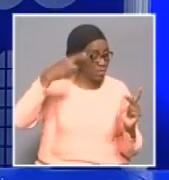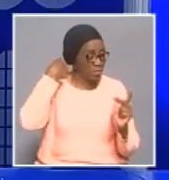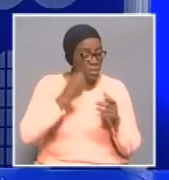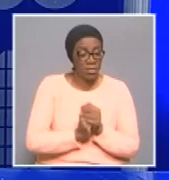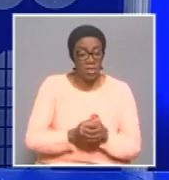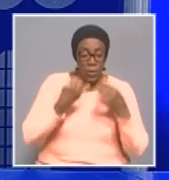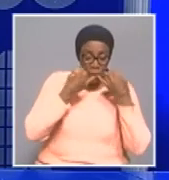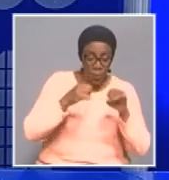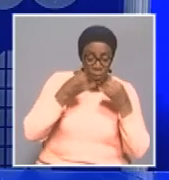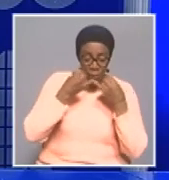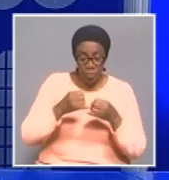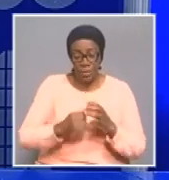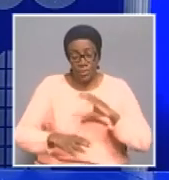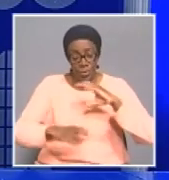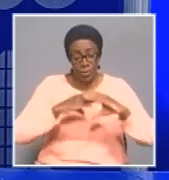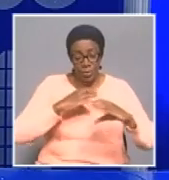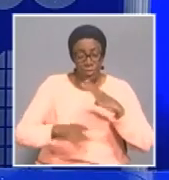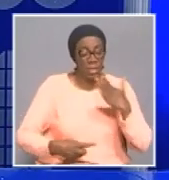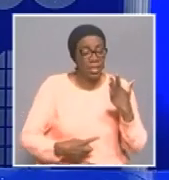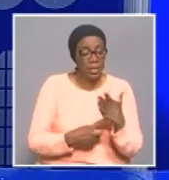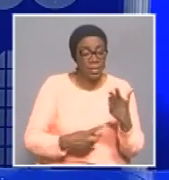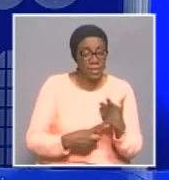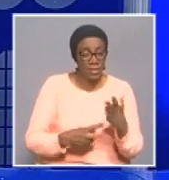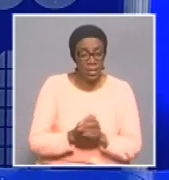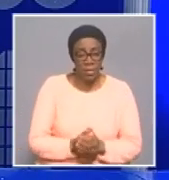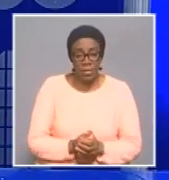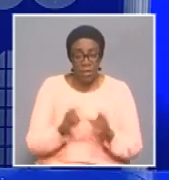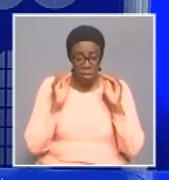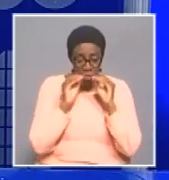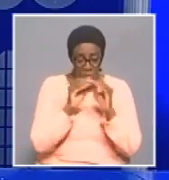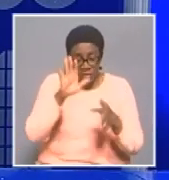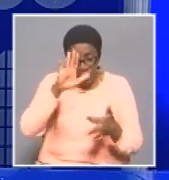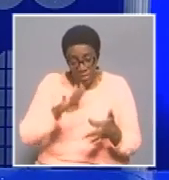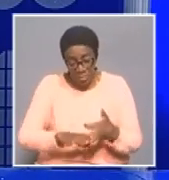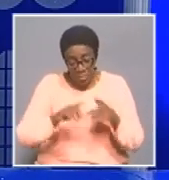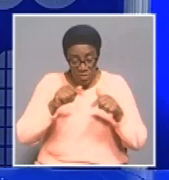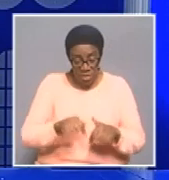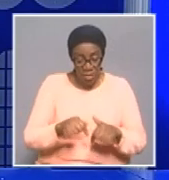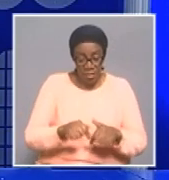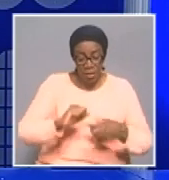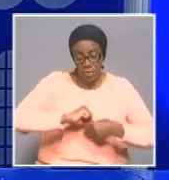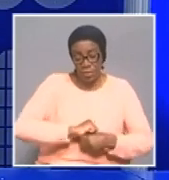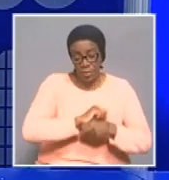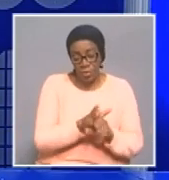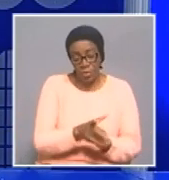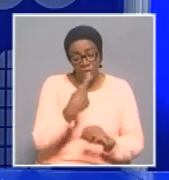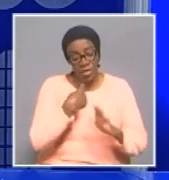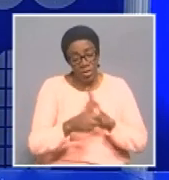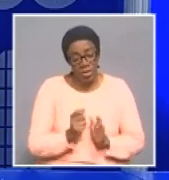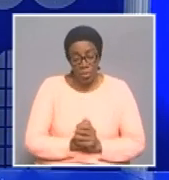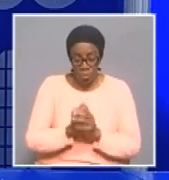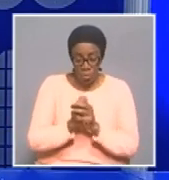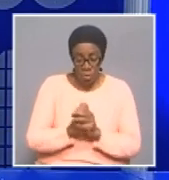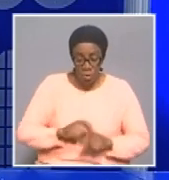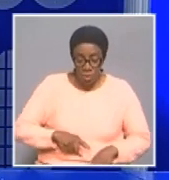and Communication Technology, Dr. Pia Mushilenga, just giving us an update in terms of the current compliance, of course, then